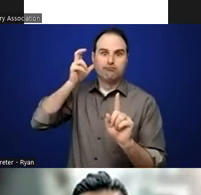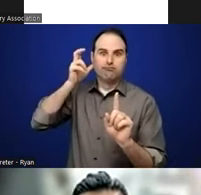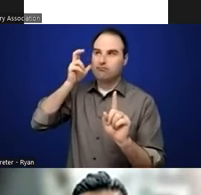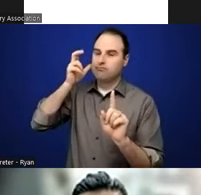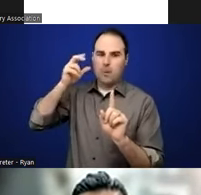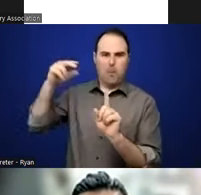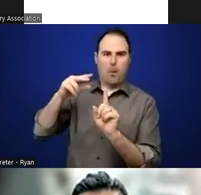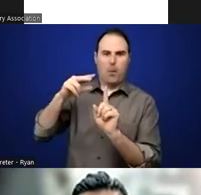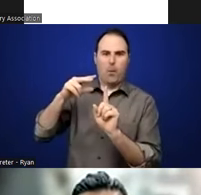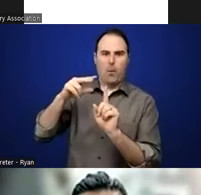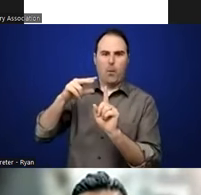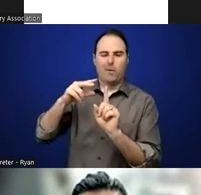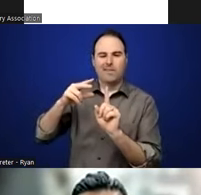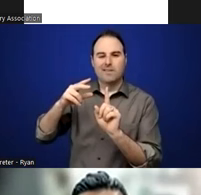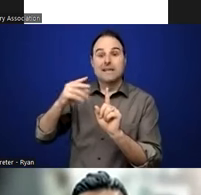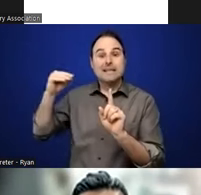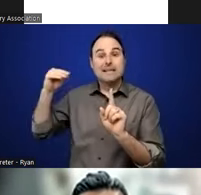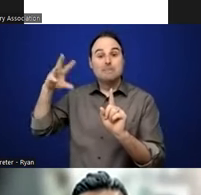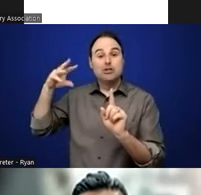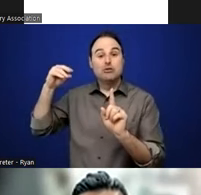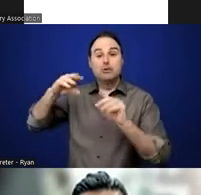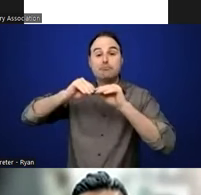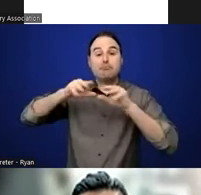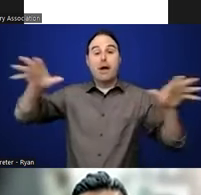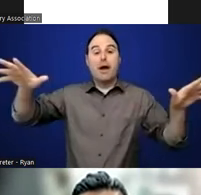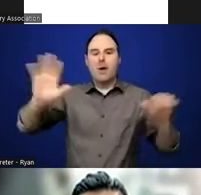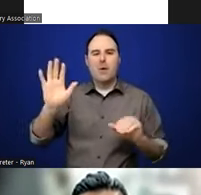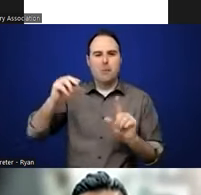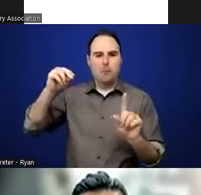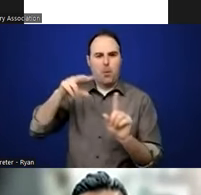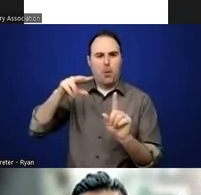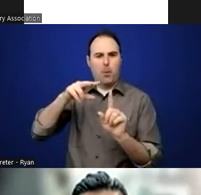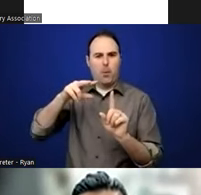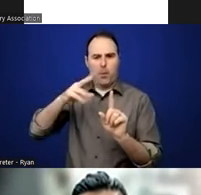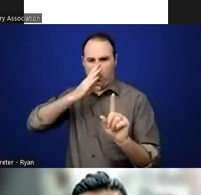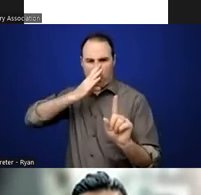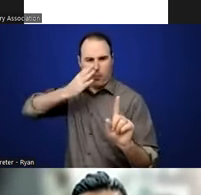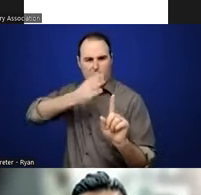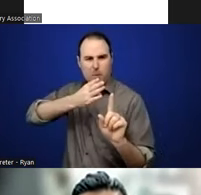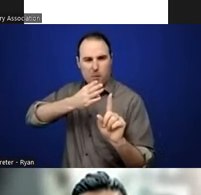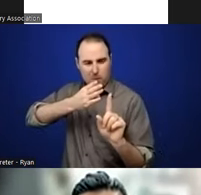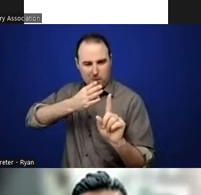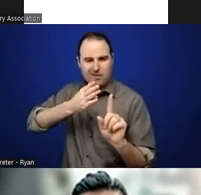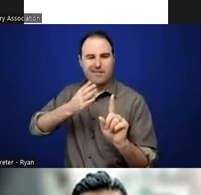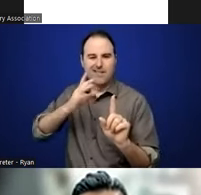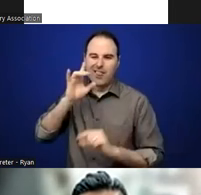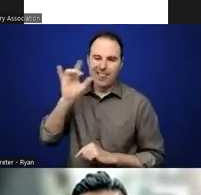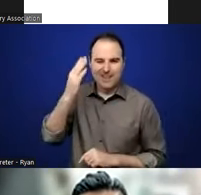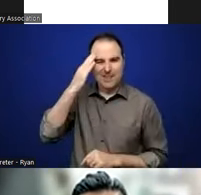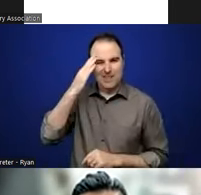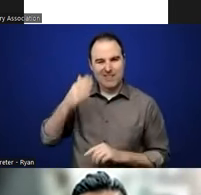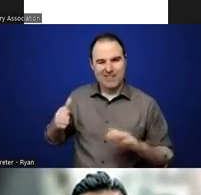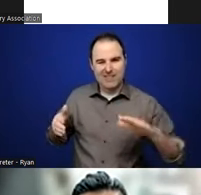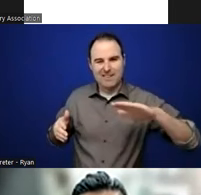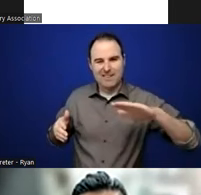that can do that. It's like a, like almost like a sonar technology. Um, but, but also one of the things that happens inside of that is